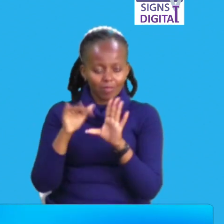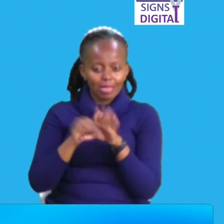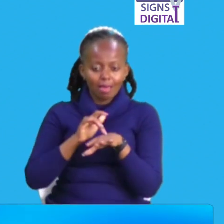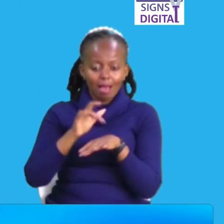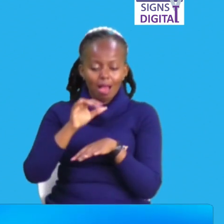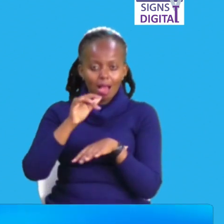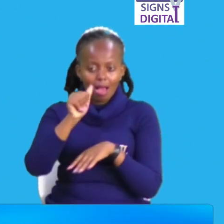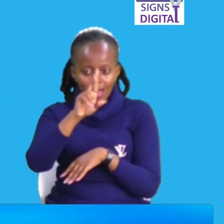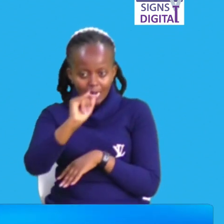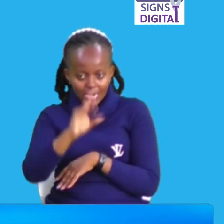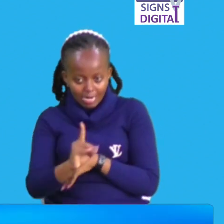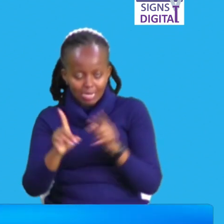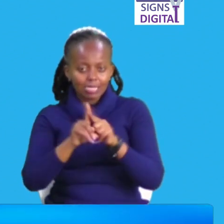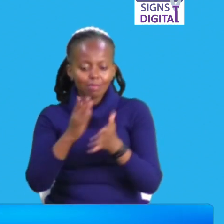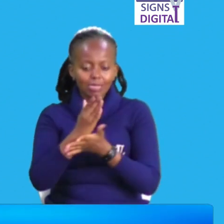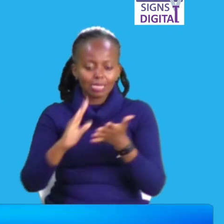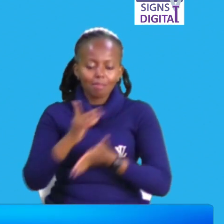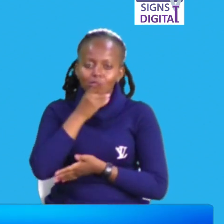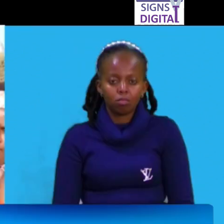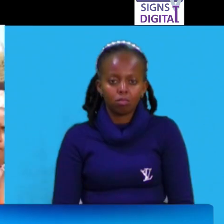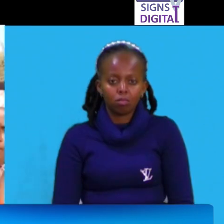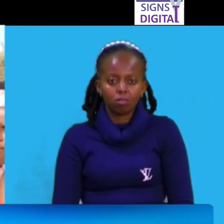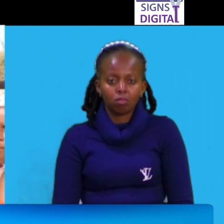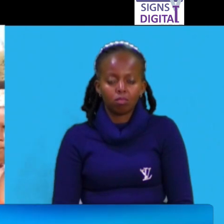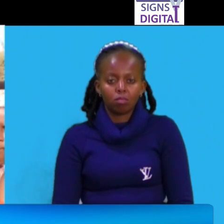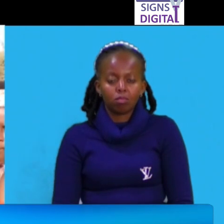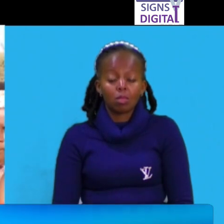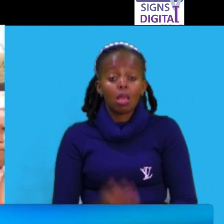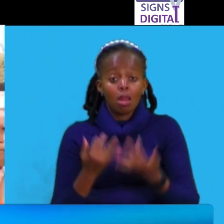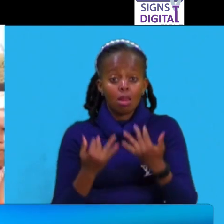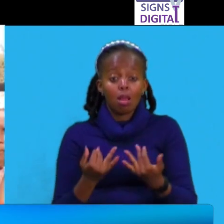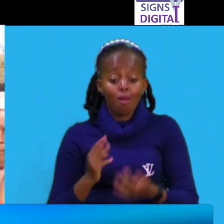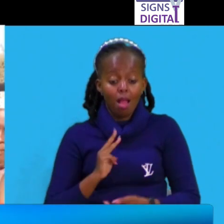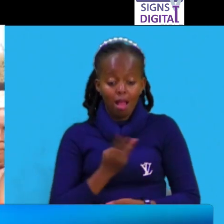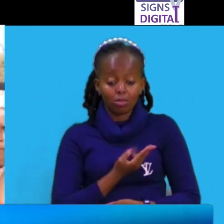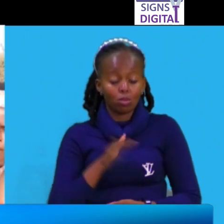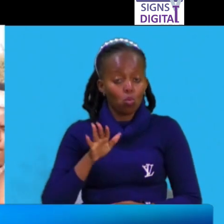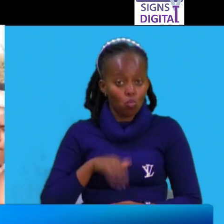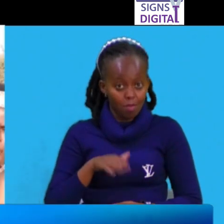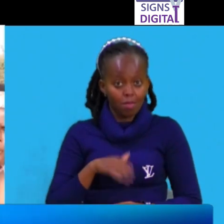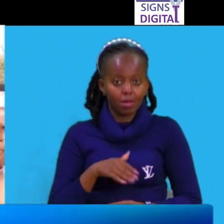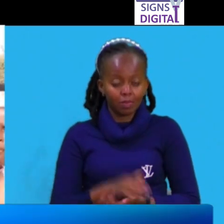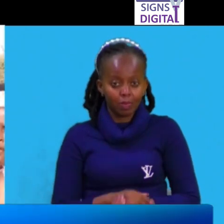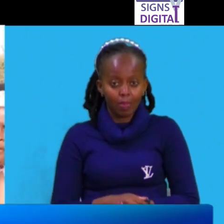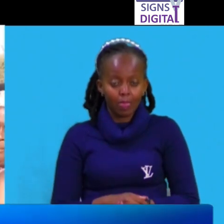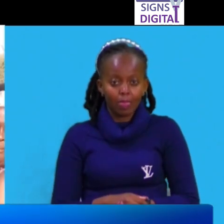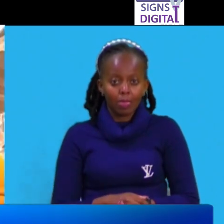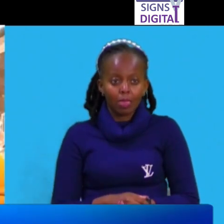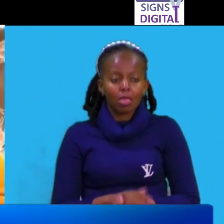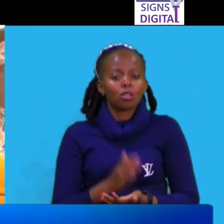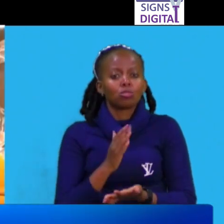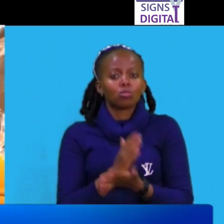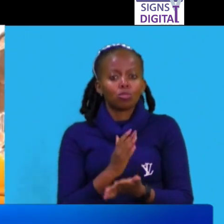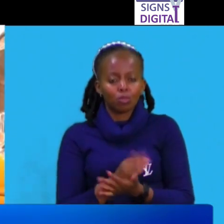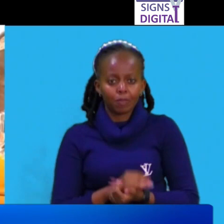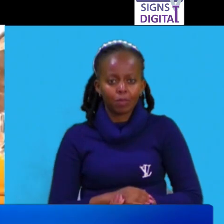arid and semi-arid land counties. sisi wa mama, kuekelewa uji mbele